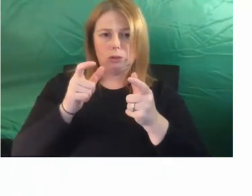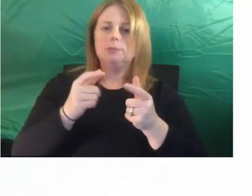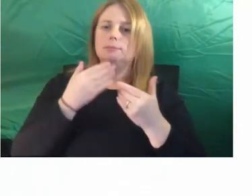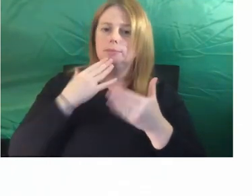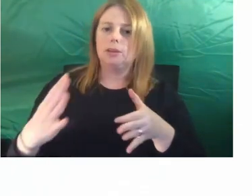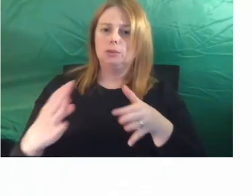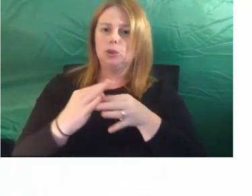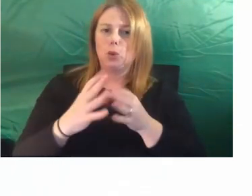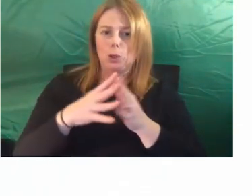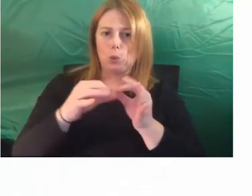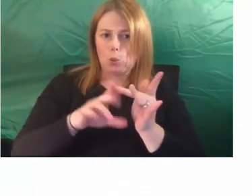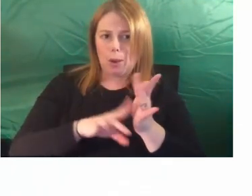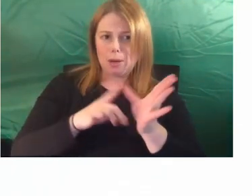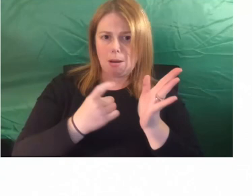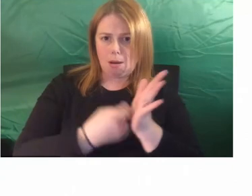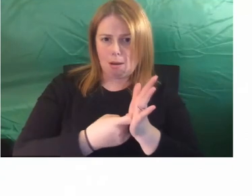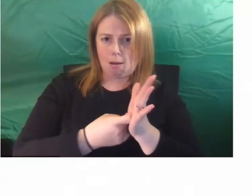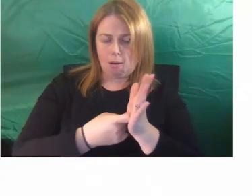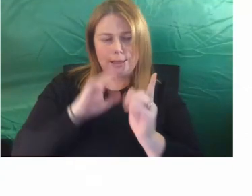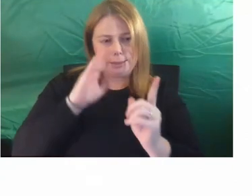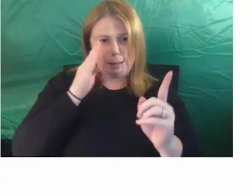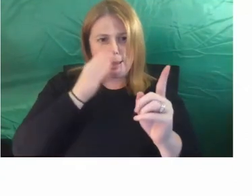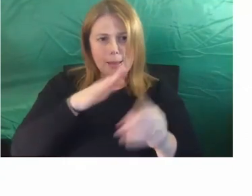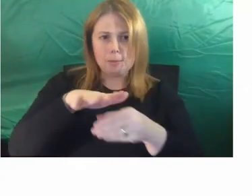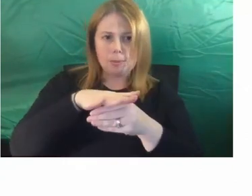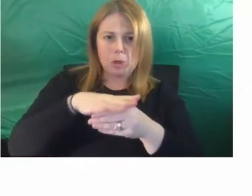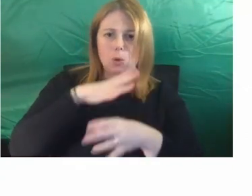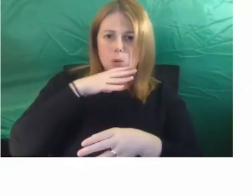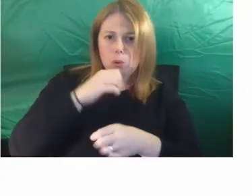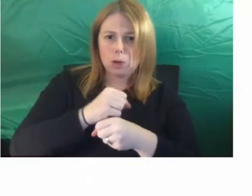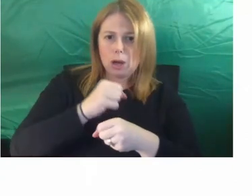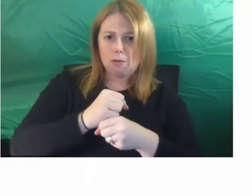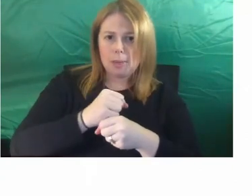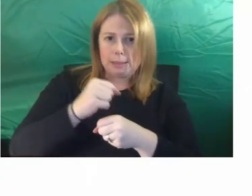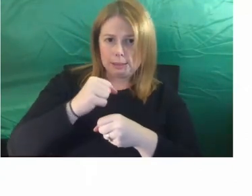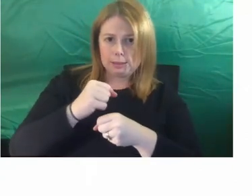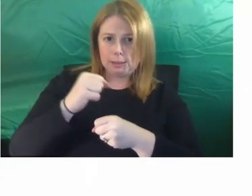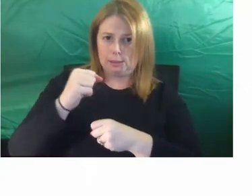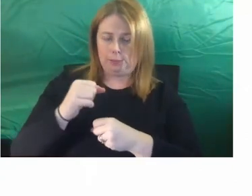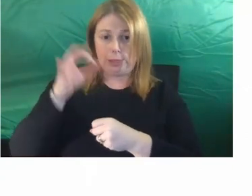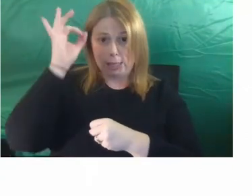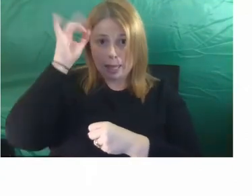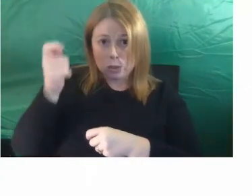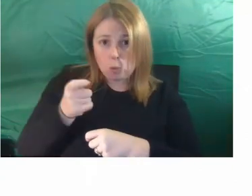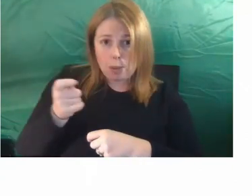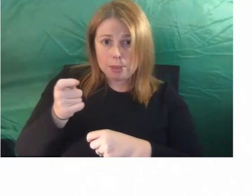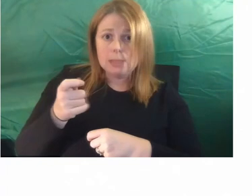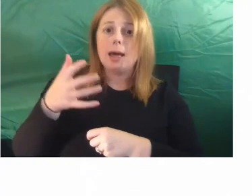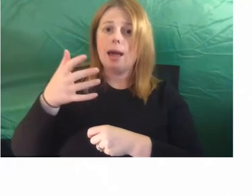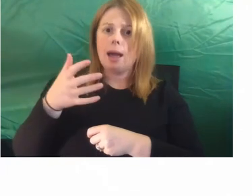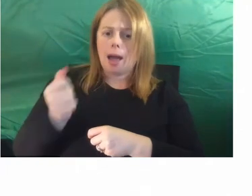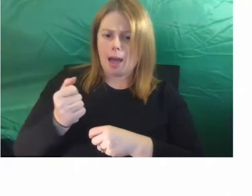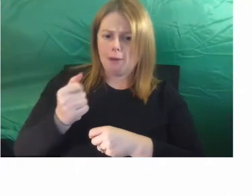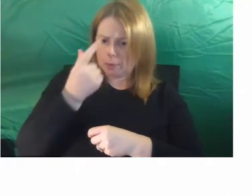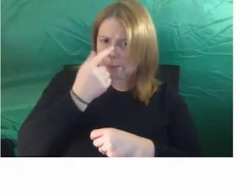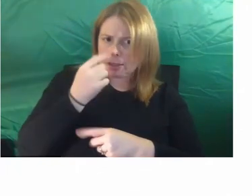This webinar is aimed at local government councillors and executive staff who have the opportunity to lead initiatives to prevent violence against women in their communities.